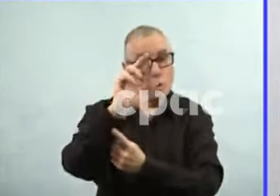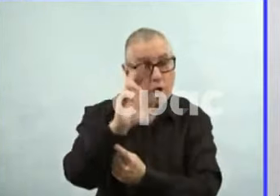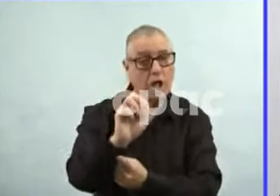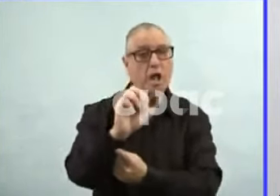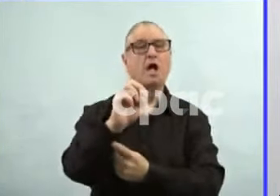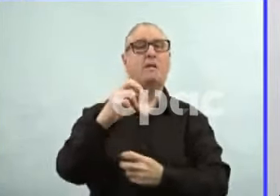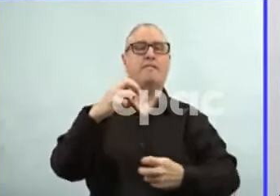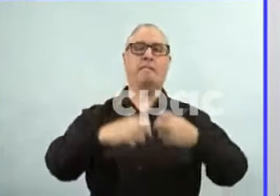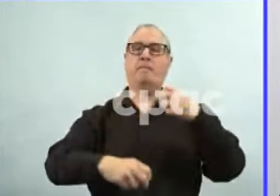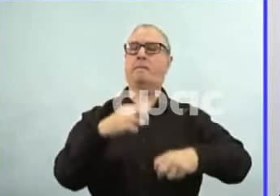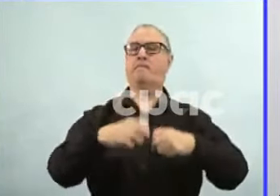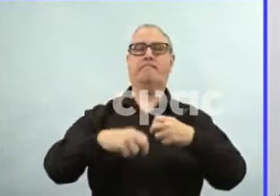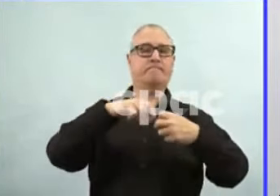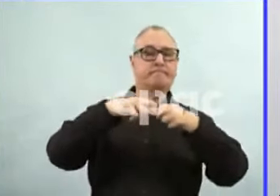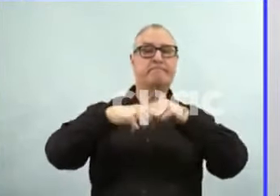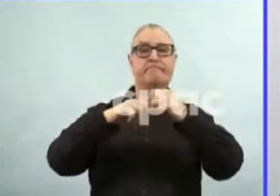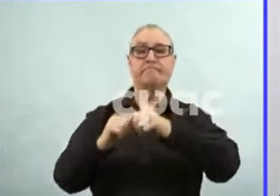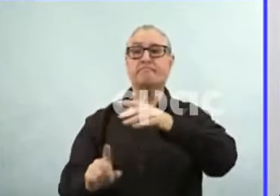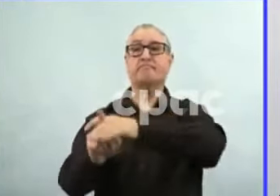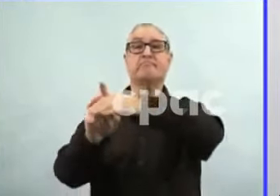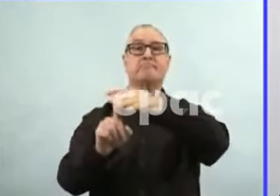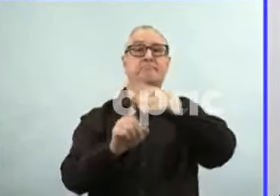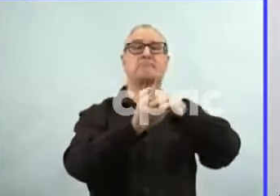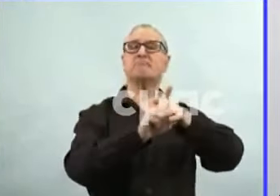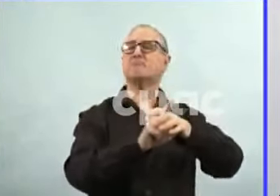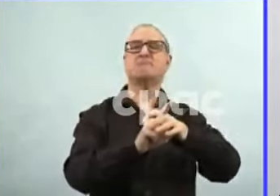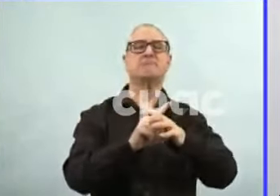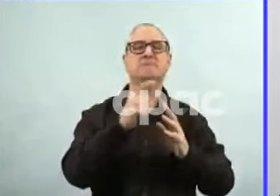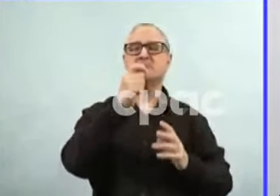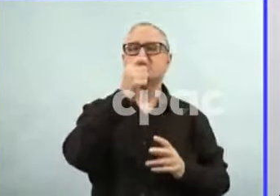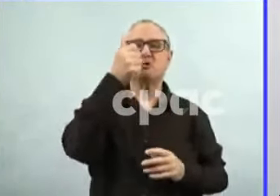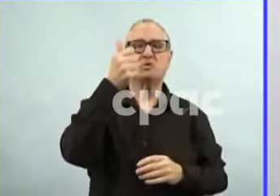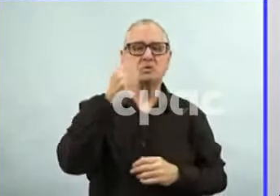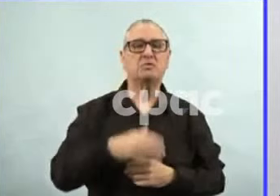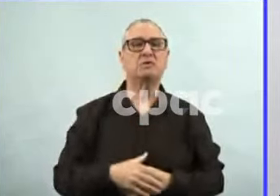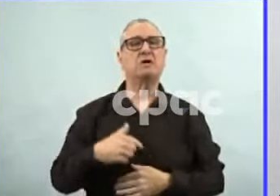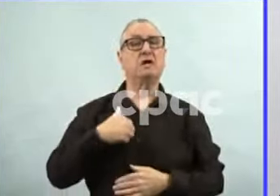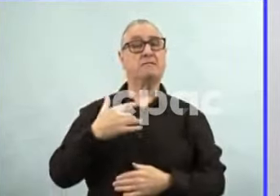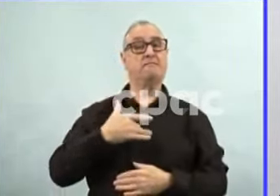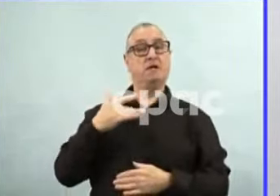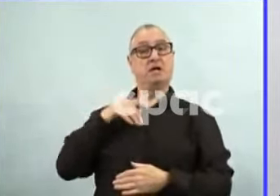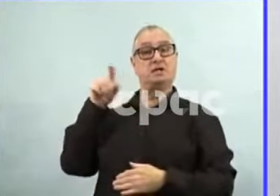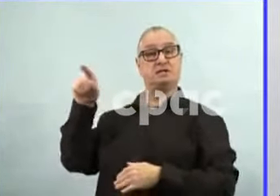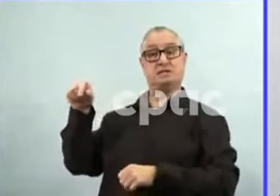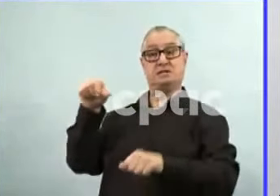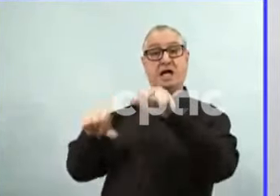surprised by new information on side effects this far along in the vaccine rollout globally.